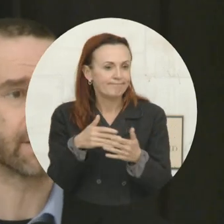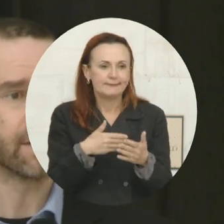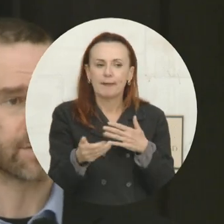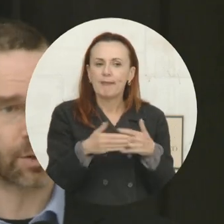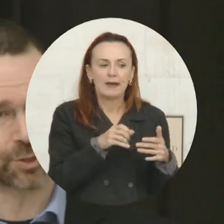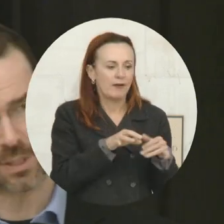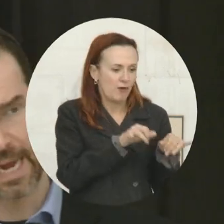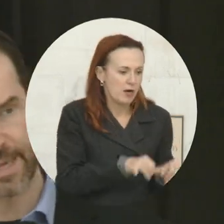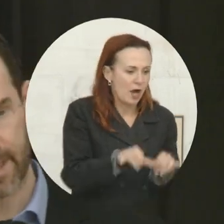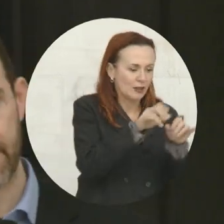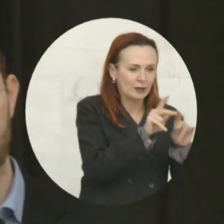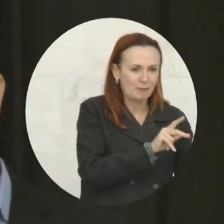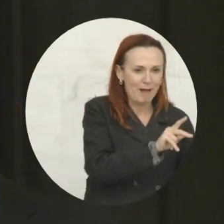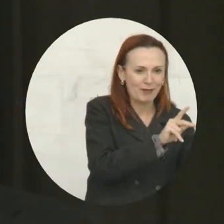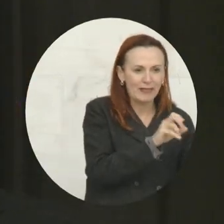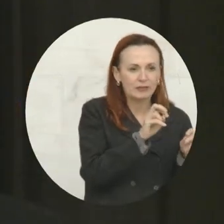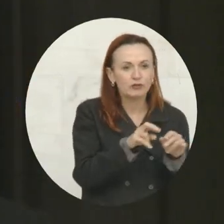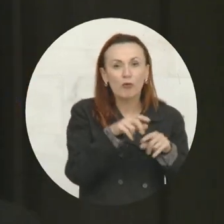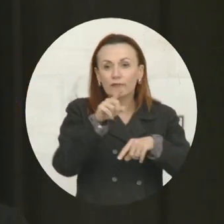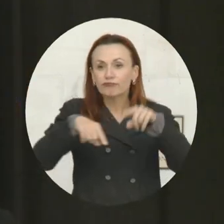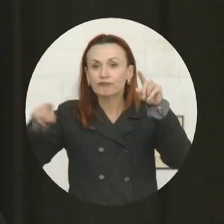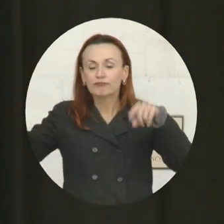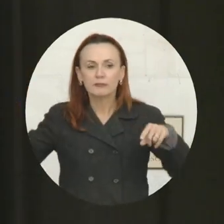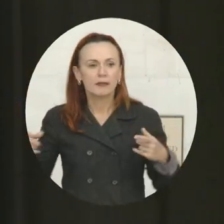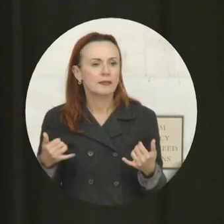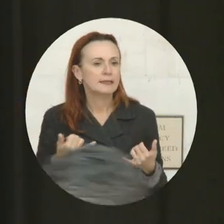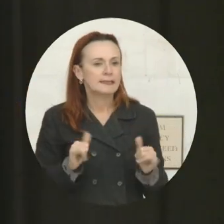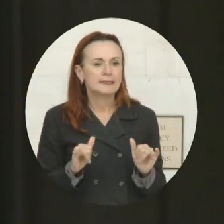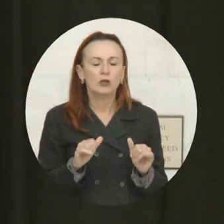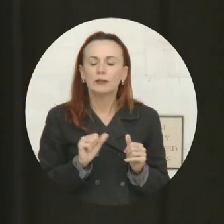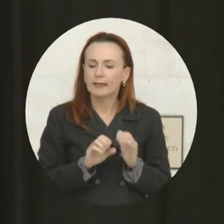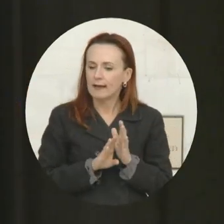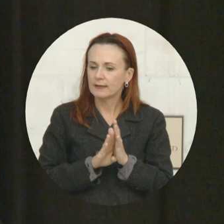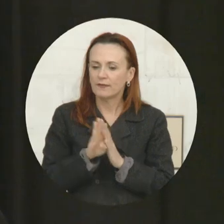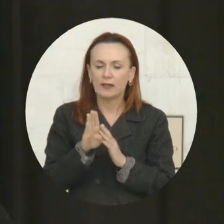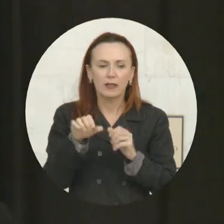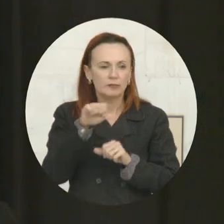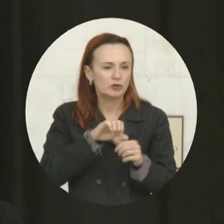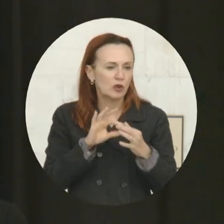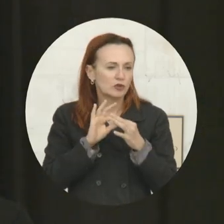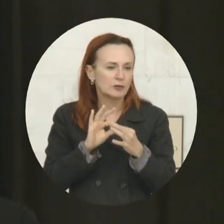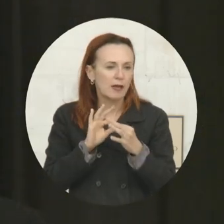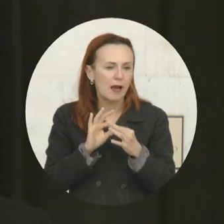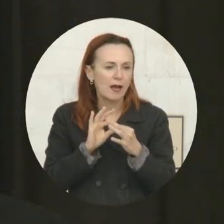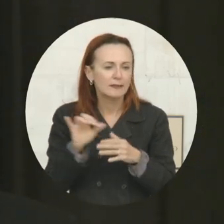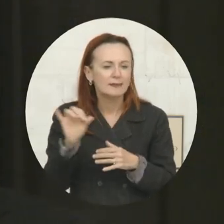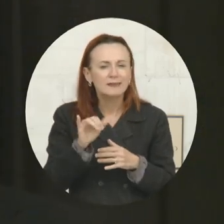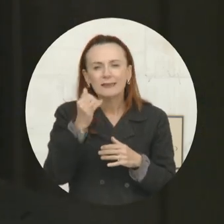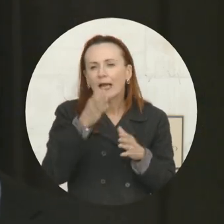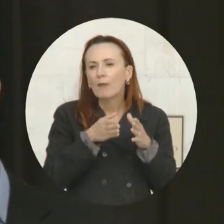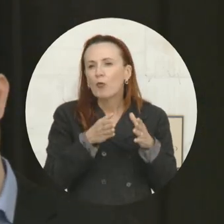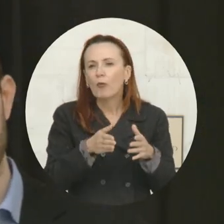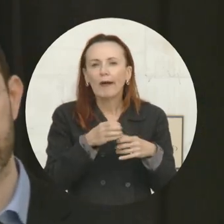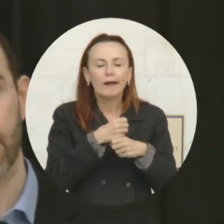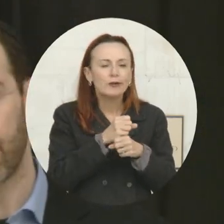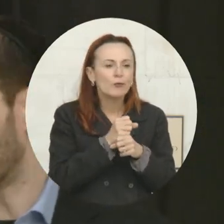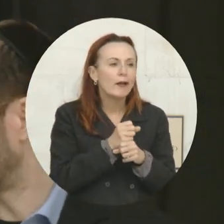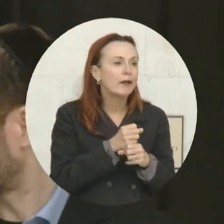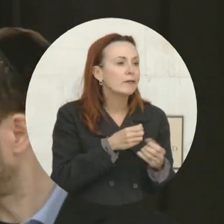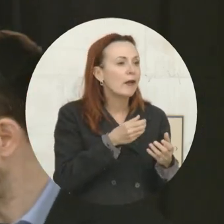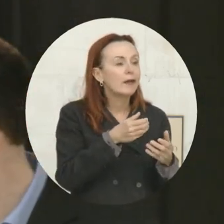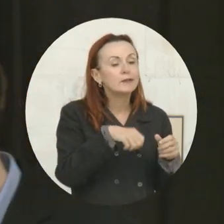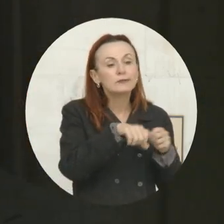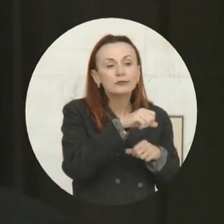is. Social ties can be created in the same way that we can create financial wealth through education, the same way that we can create social ties